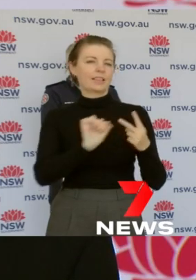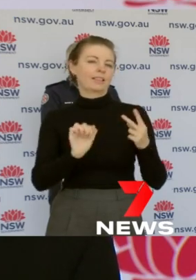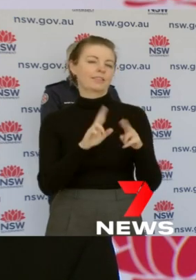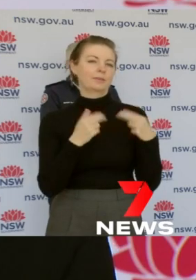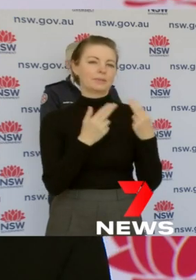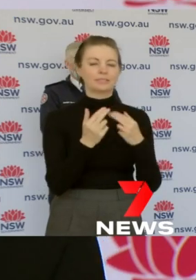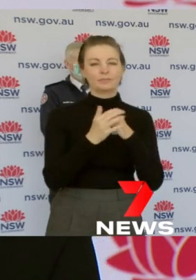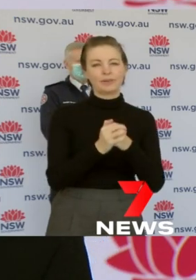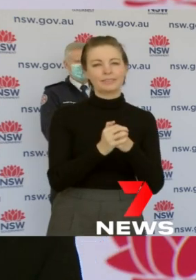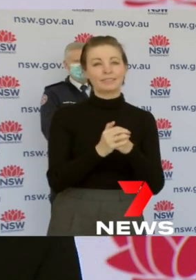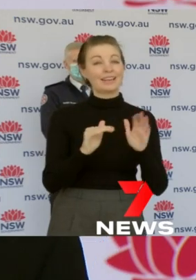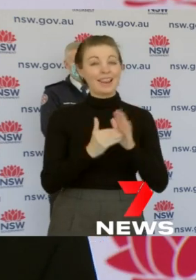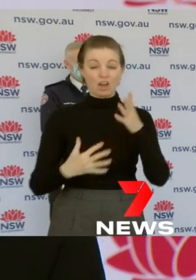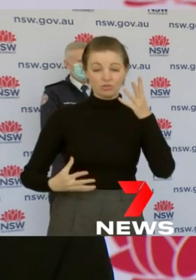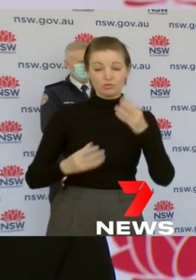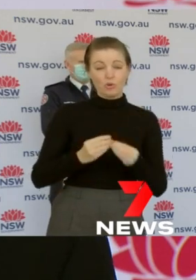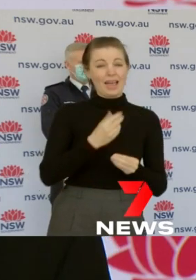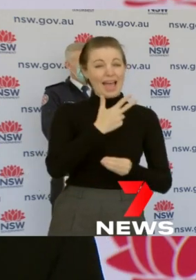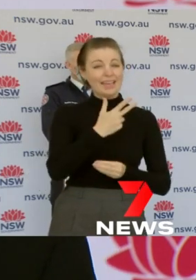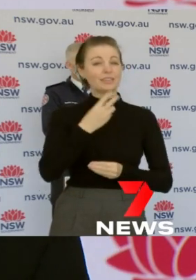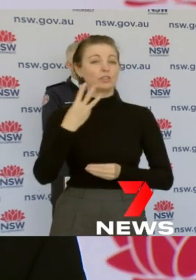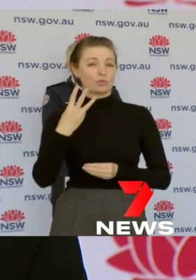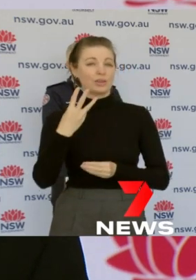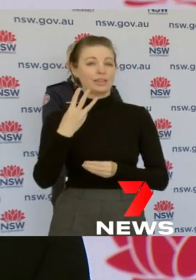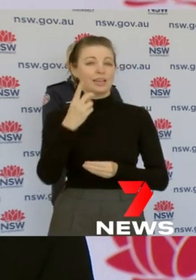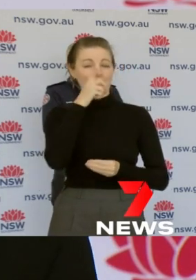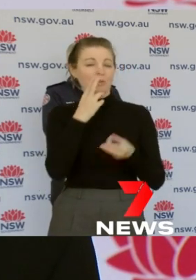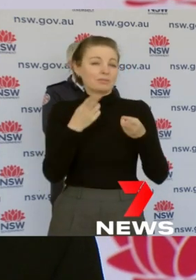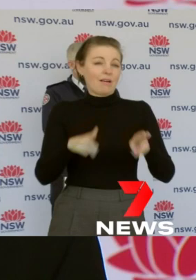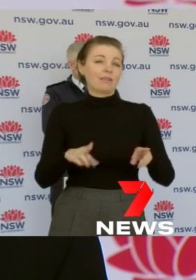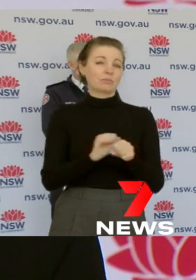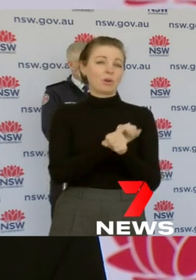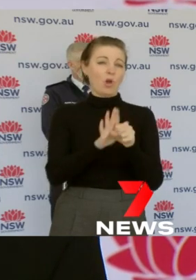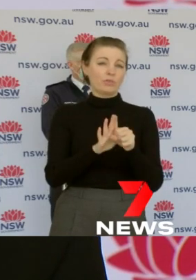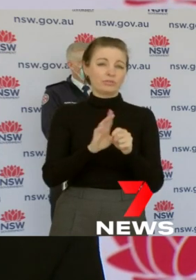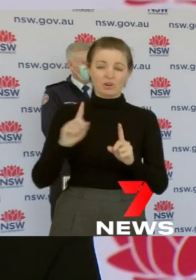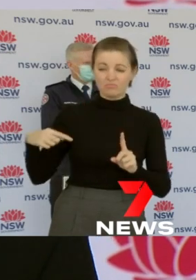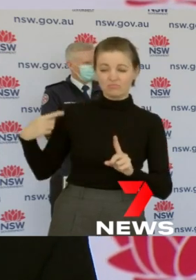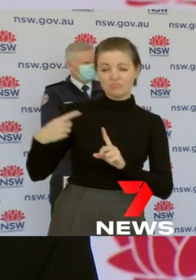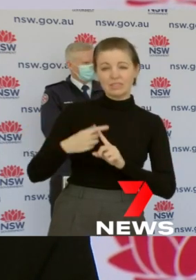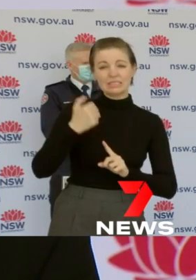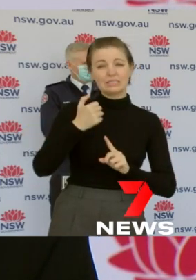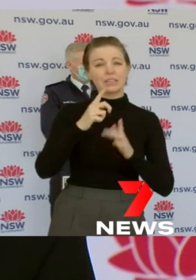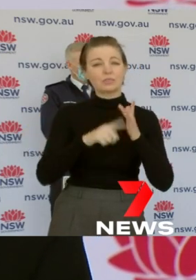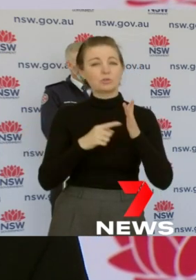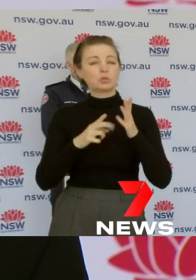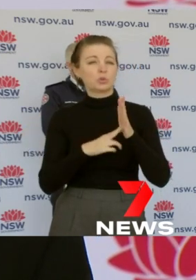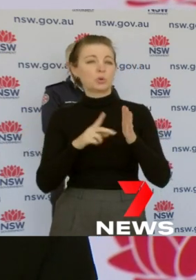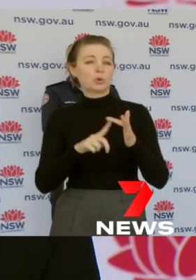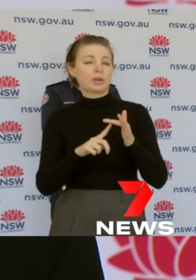COVID related deaths in New South Wales since the 16th of June and 139 in total for the pandemic.